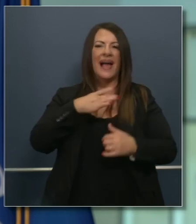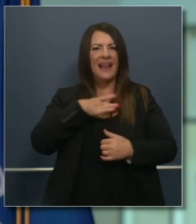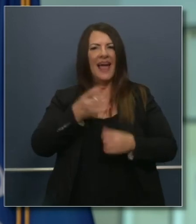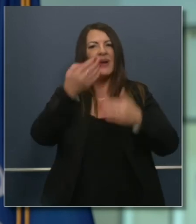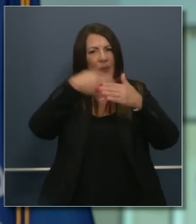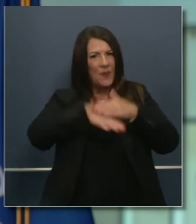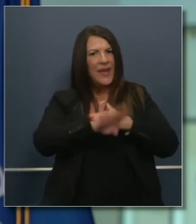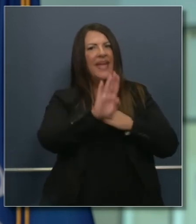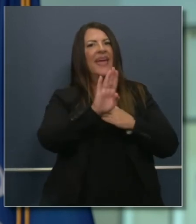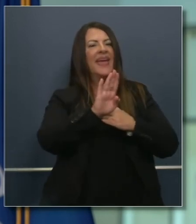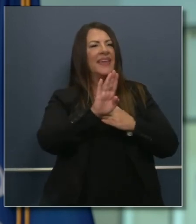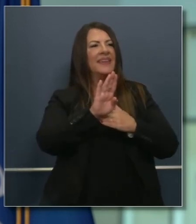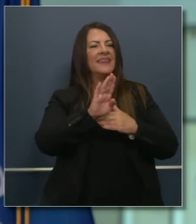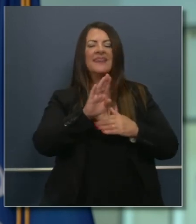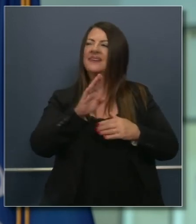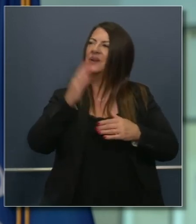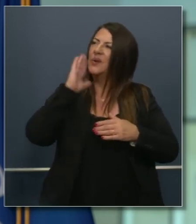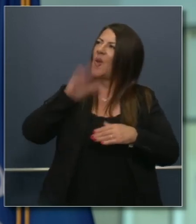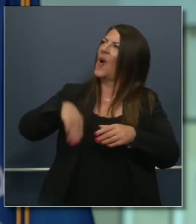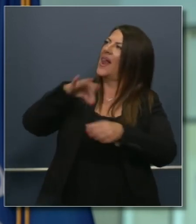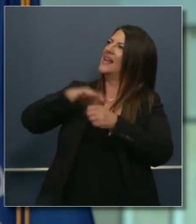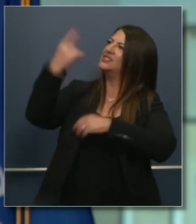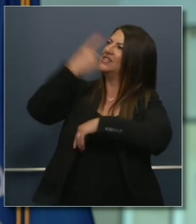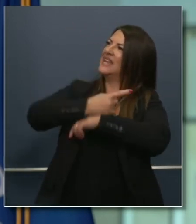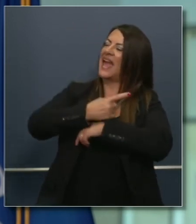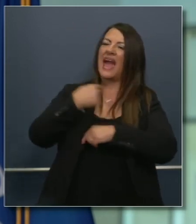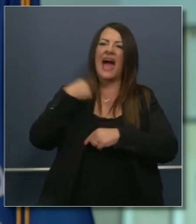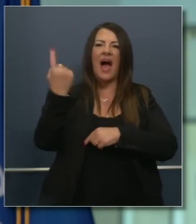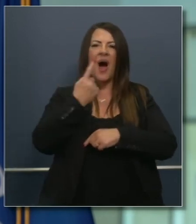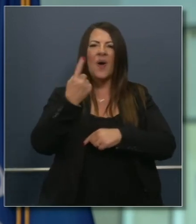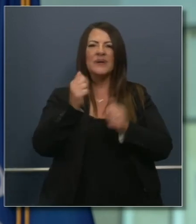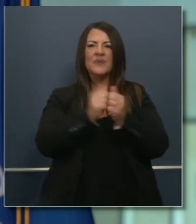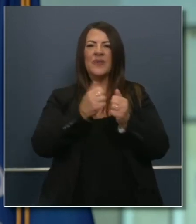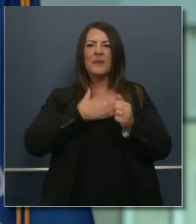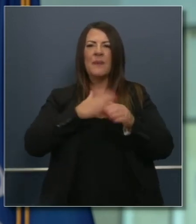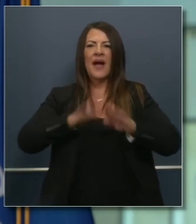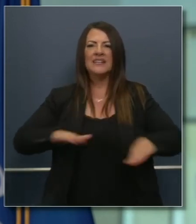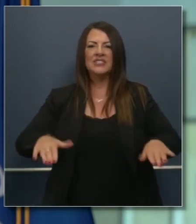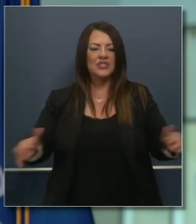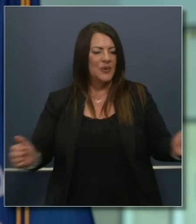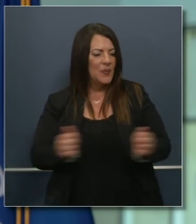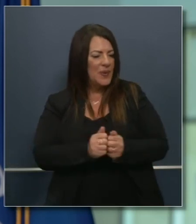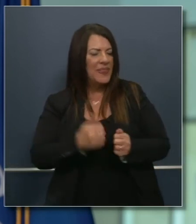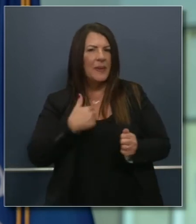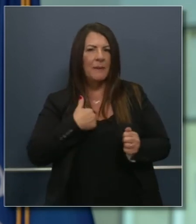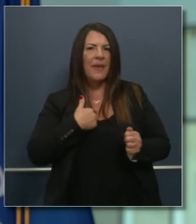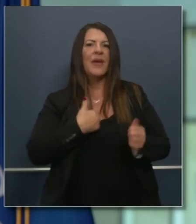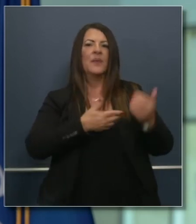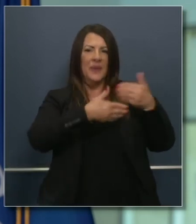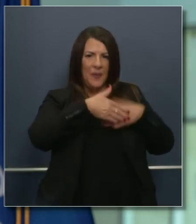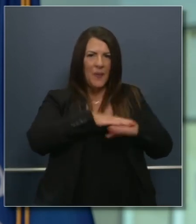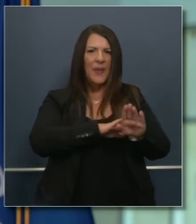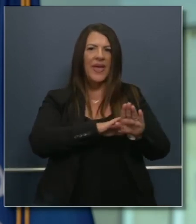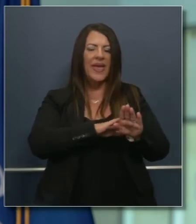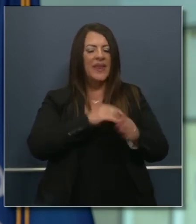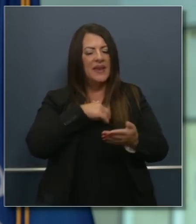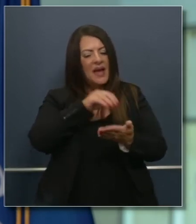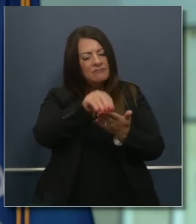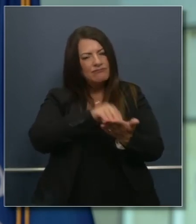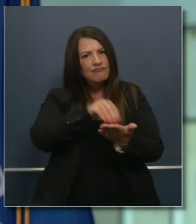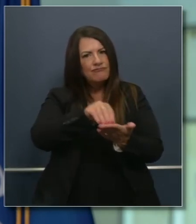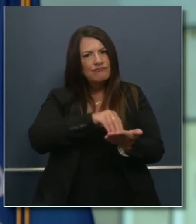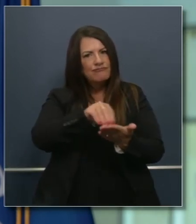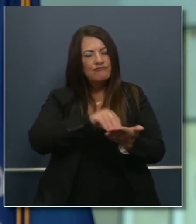something about Election Day, bringing your kids, as I have the last few times, and sort of teach them civics. It's deeply emotional